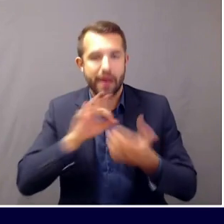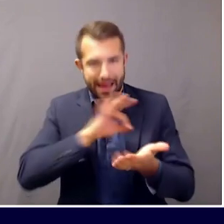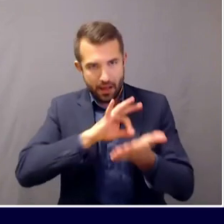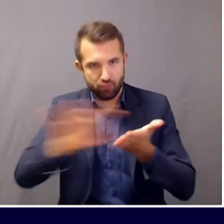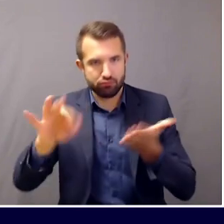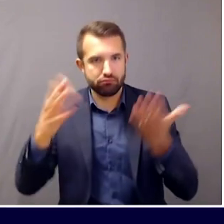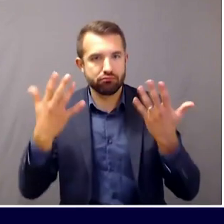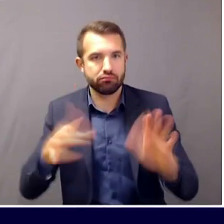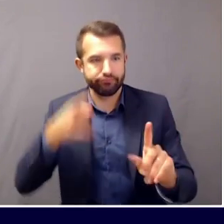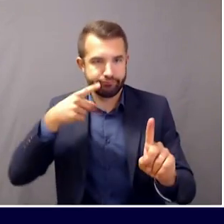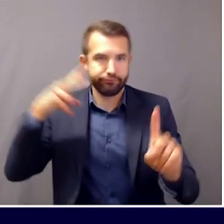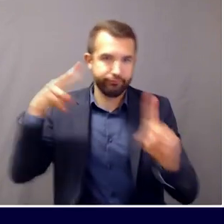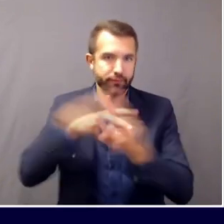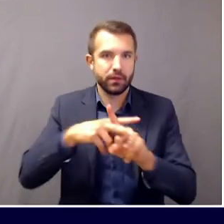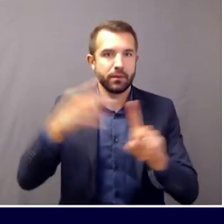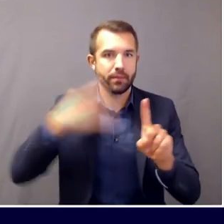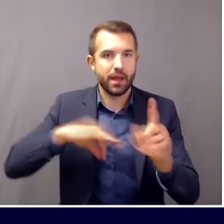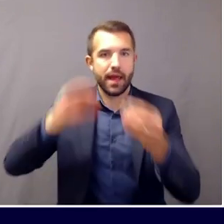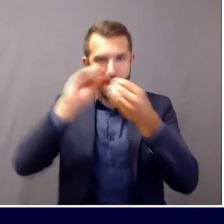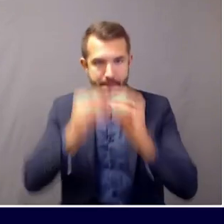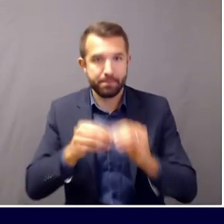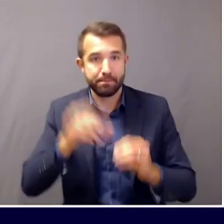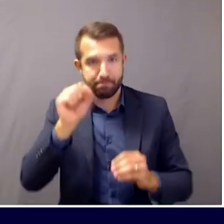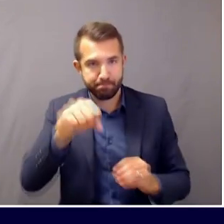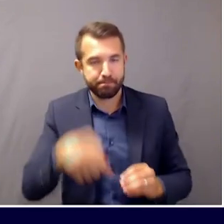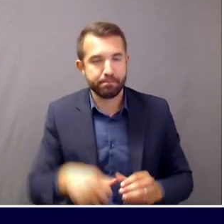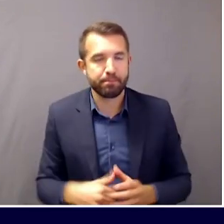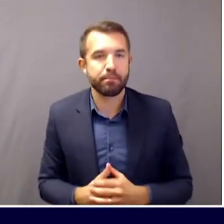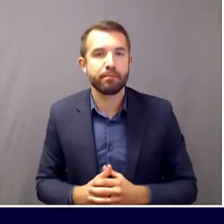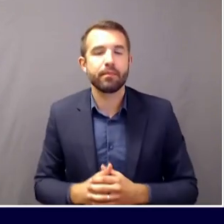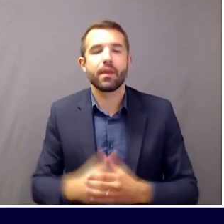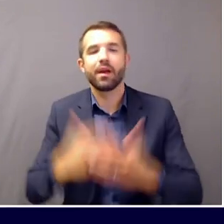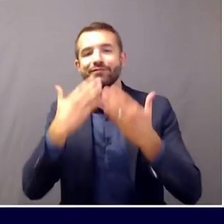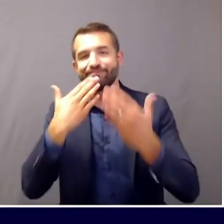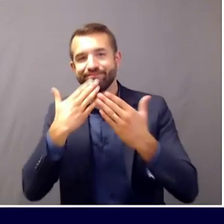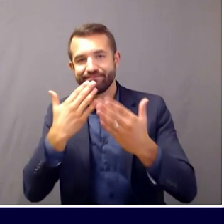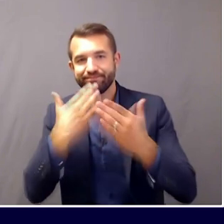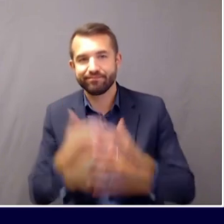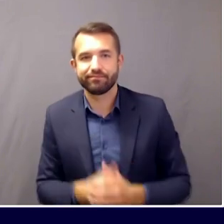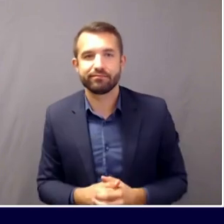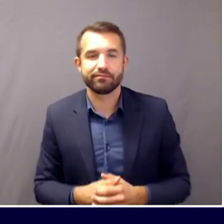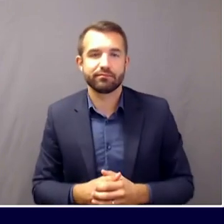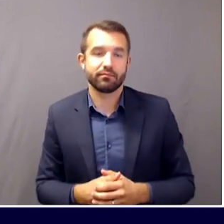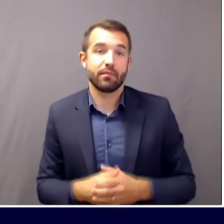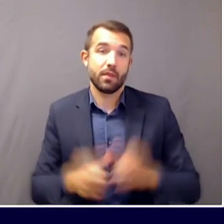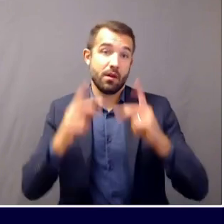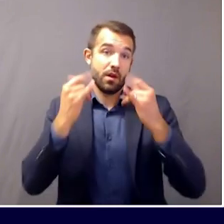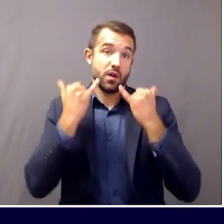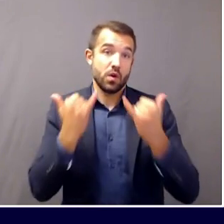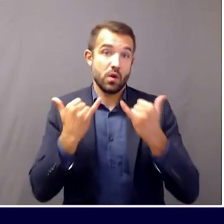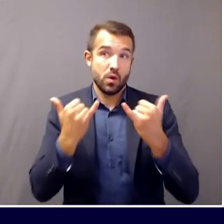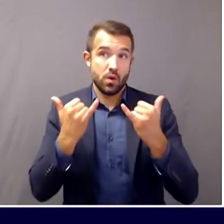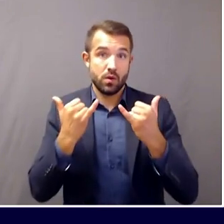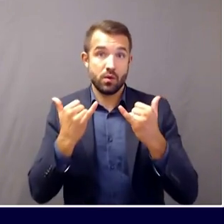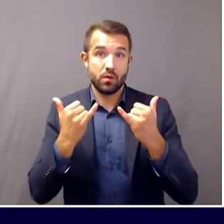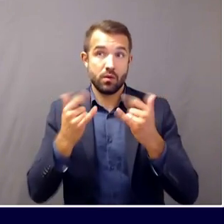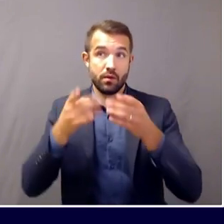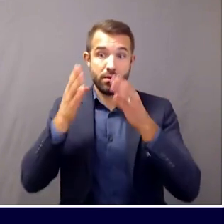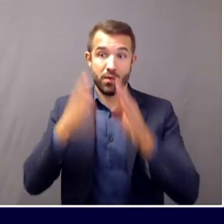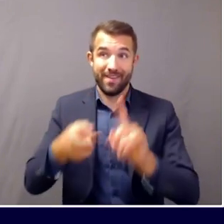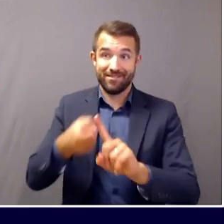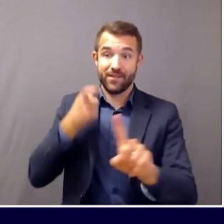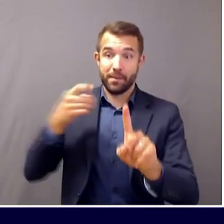Great. Thank you. And so when someone who is from Maine dies or gets sick with coronavirus